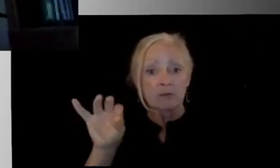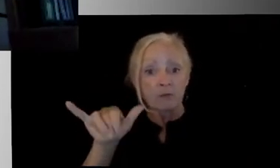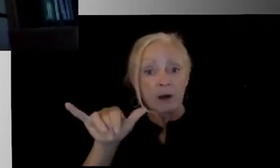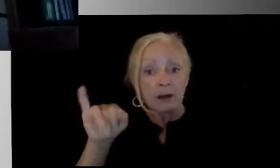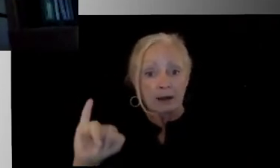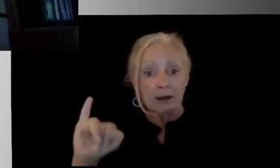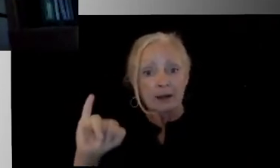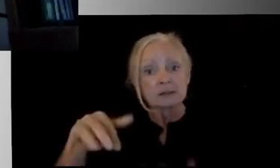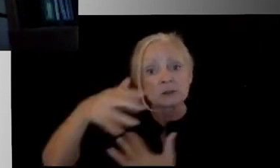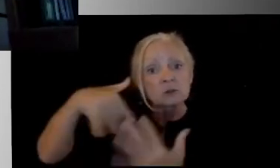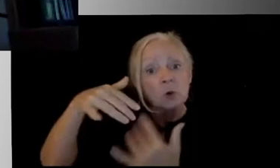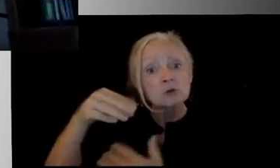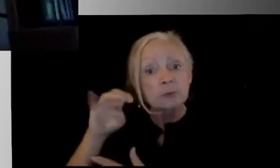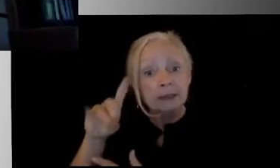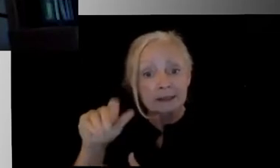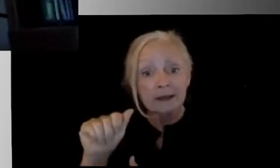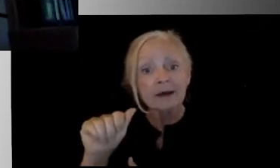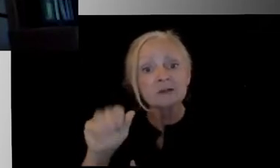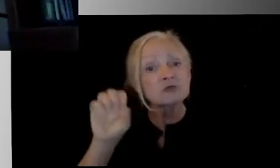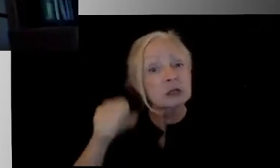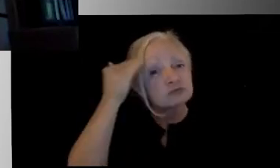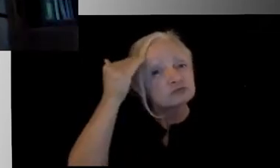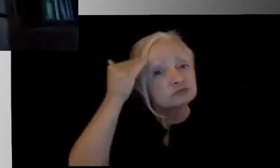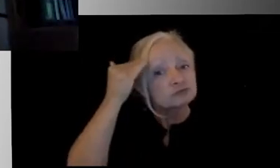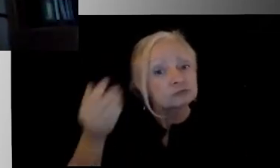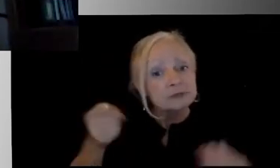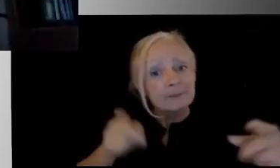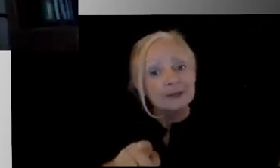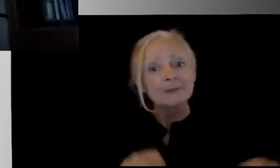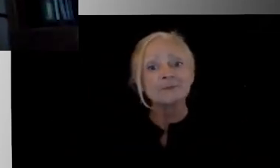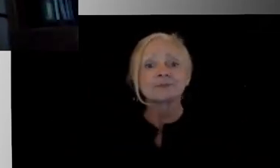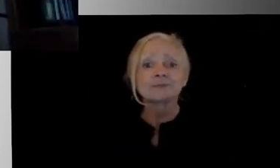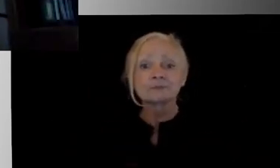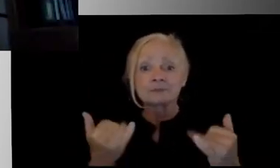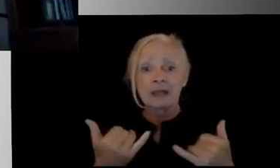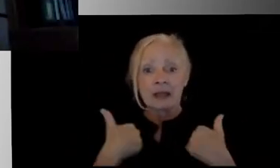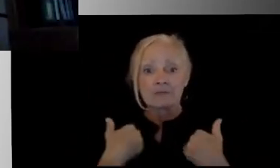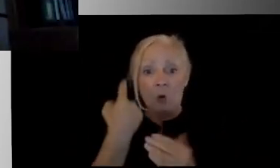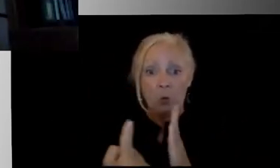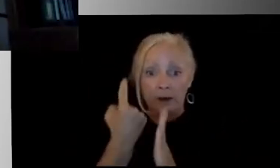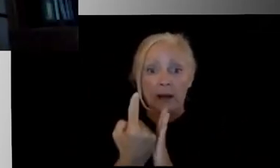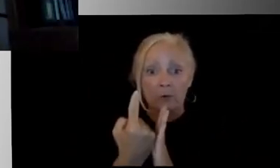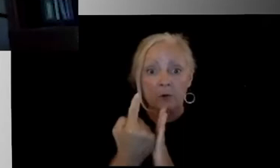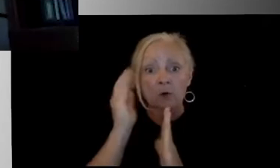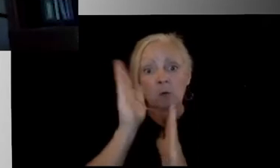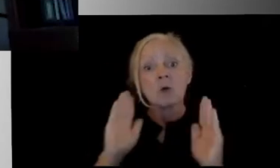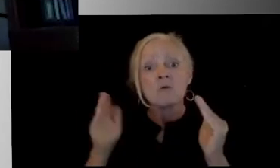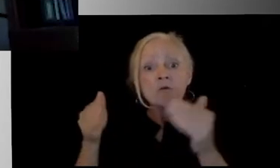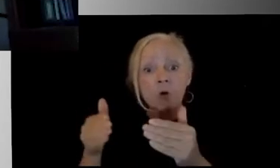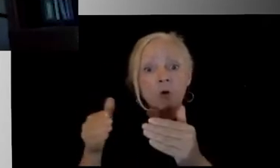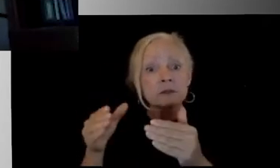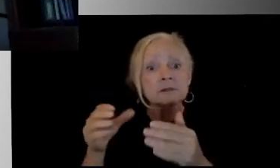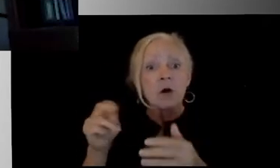And that's one way to be aware of what we're going to be doing. So today we have one hour until seven o'clock and we're going to be focused on